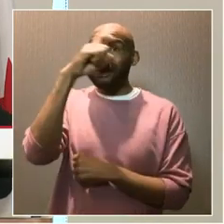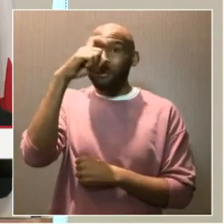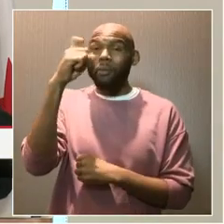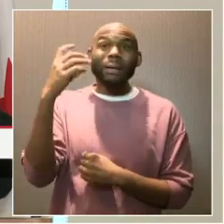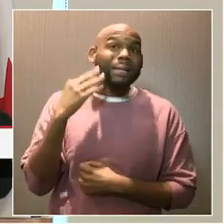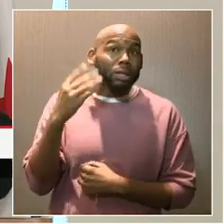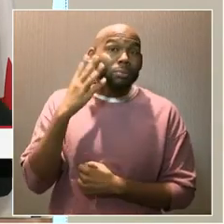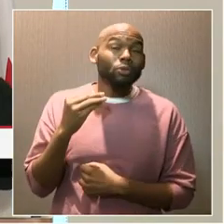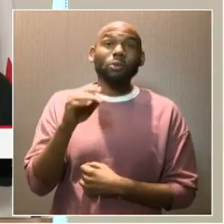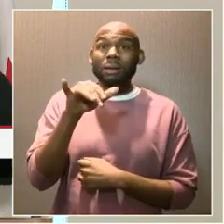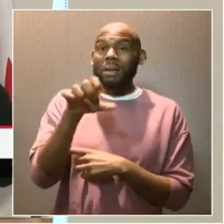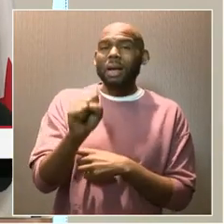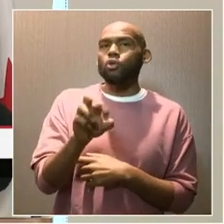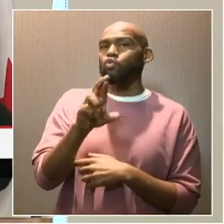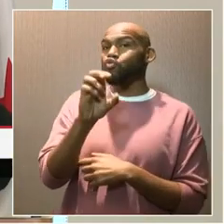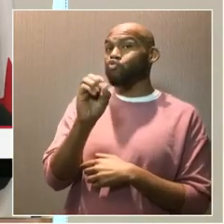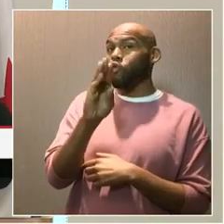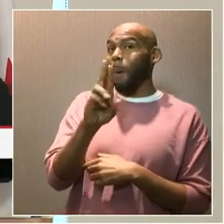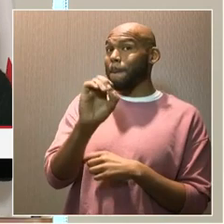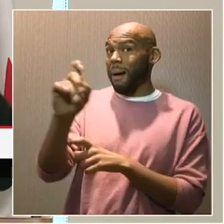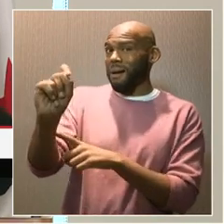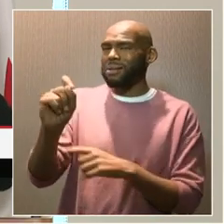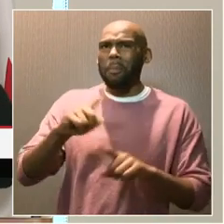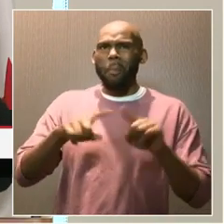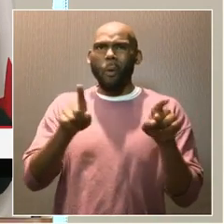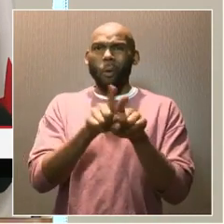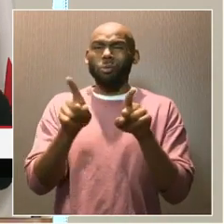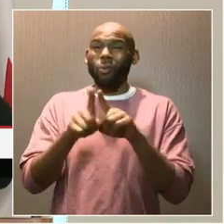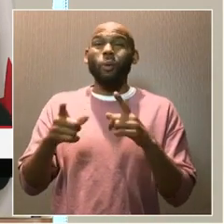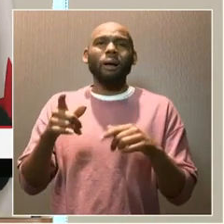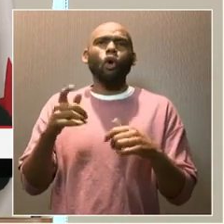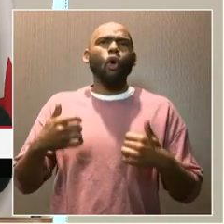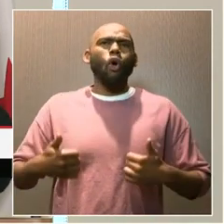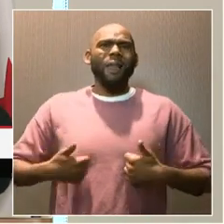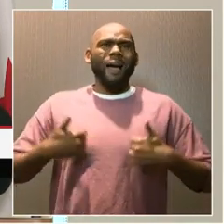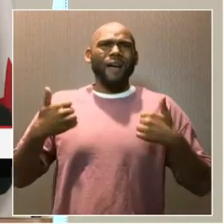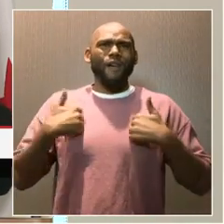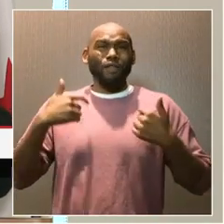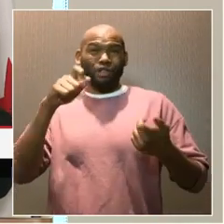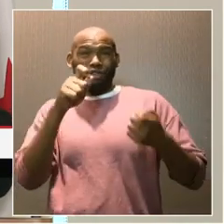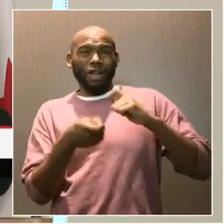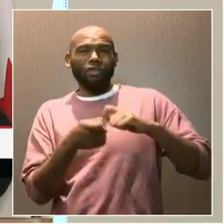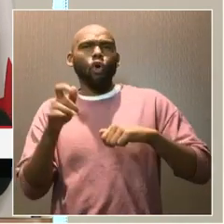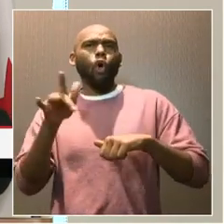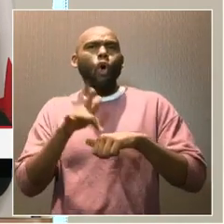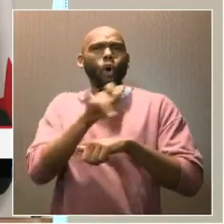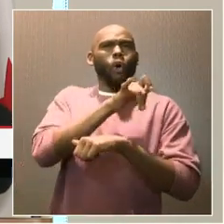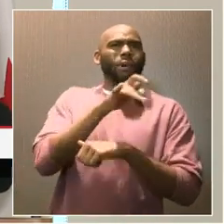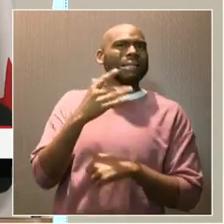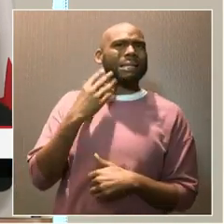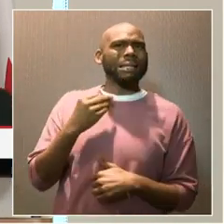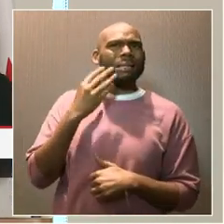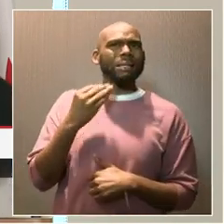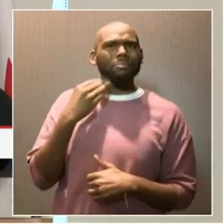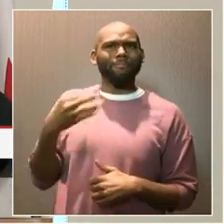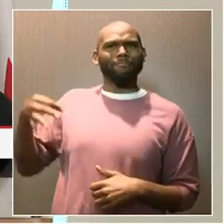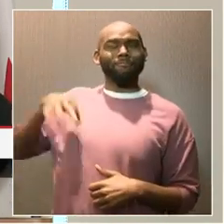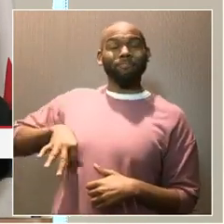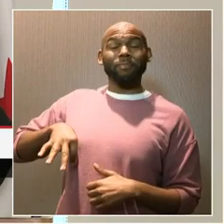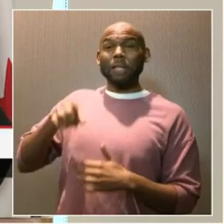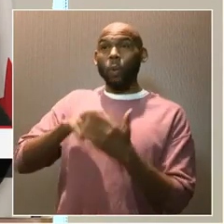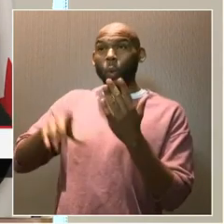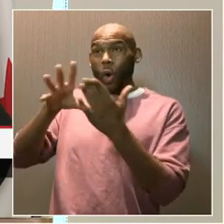but they have a life-altering early career experience. And what people learn at the FINRA